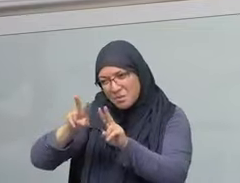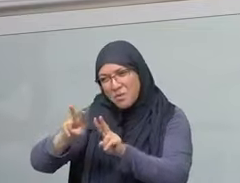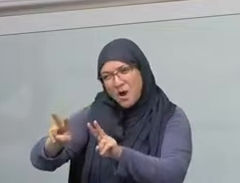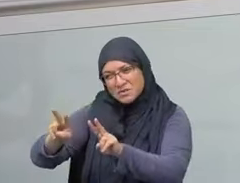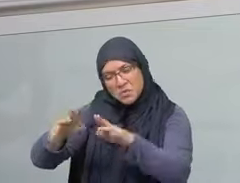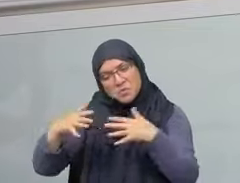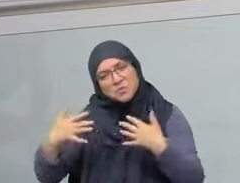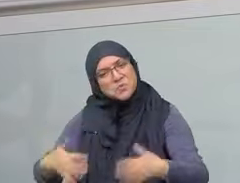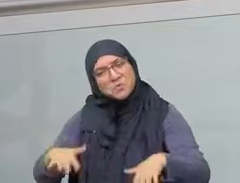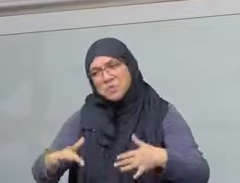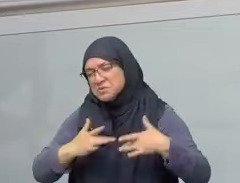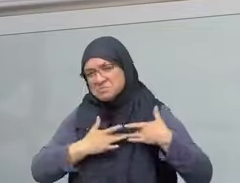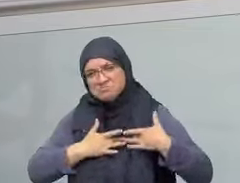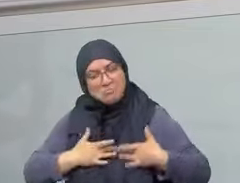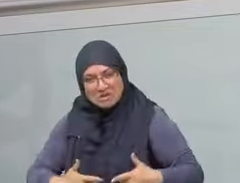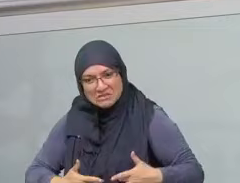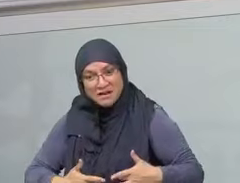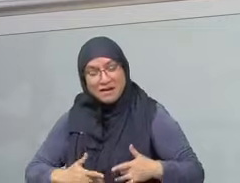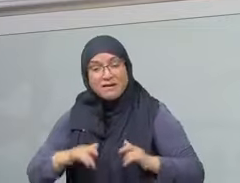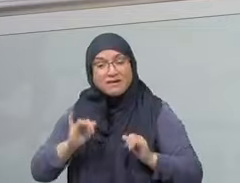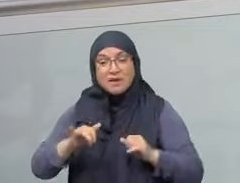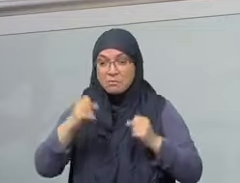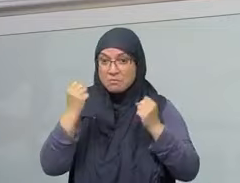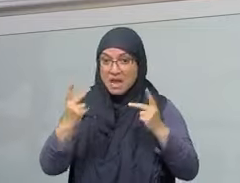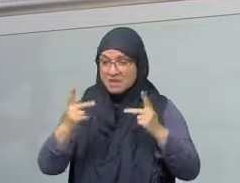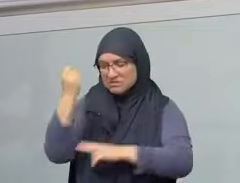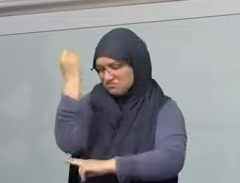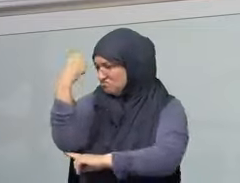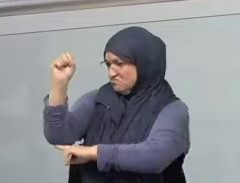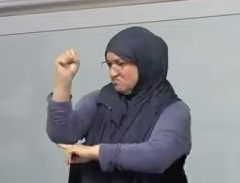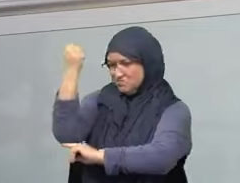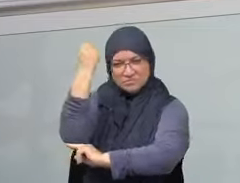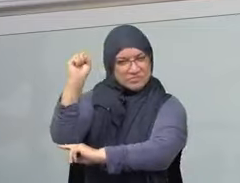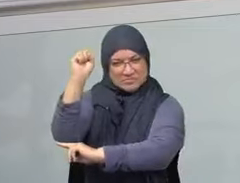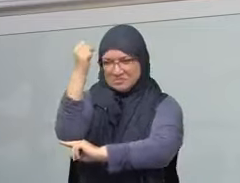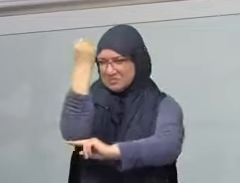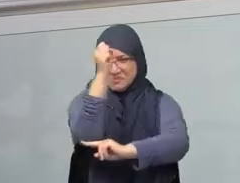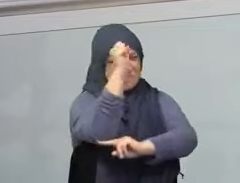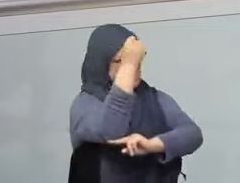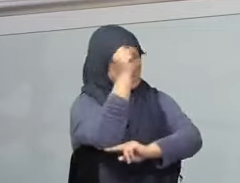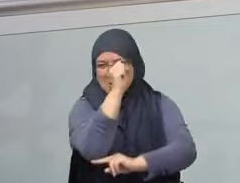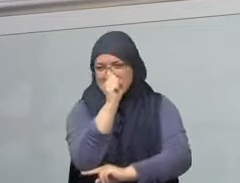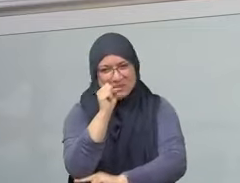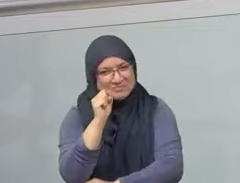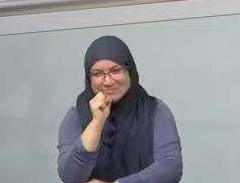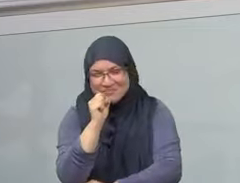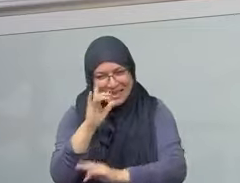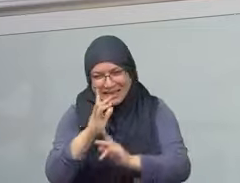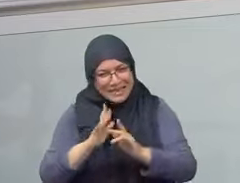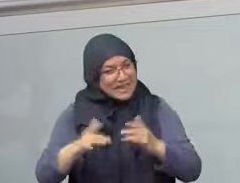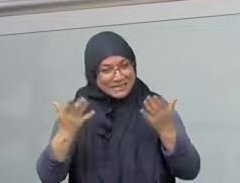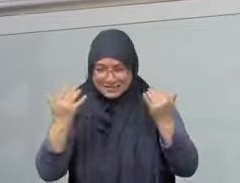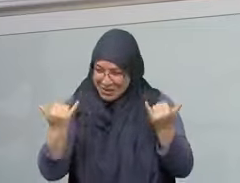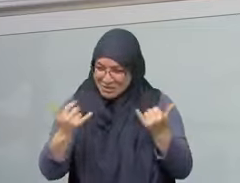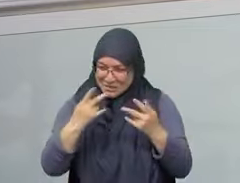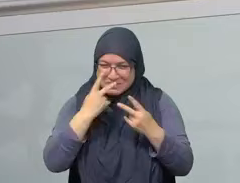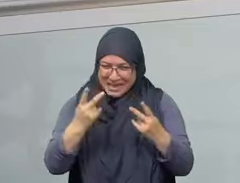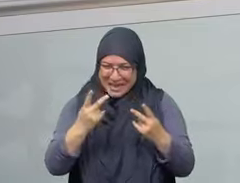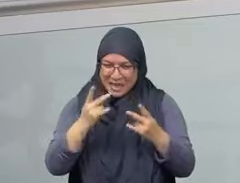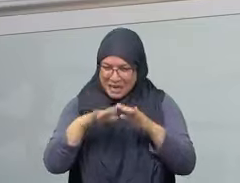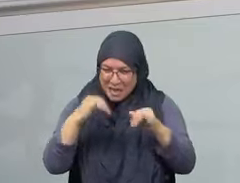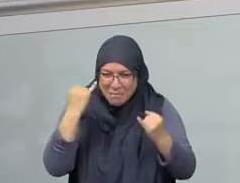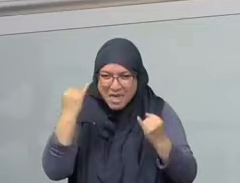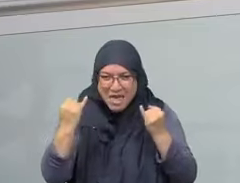up for a week and people remain in a situation of either living under a genocide or trying to flee to